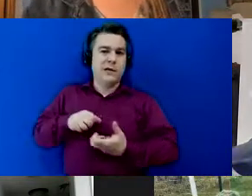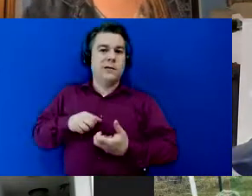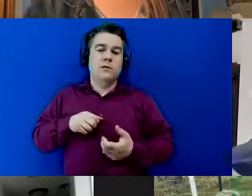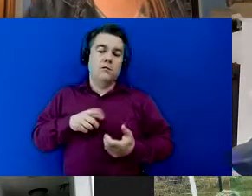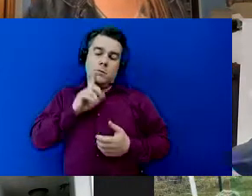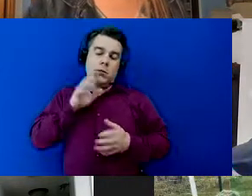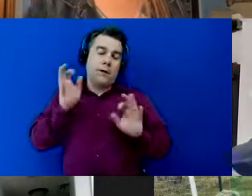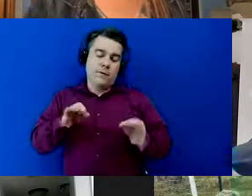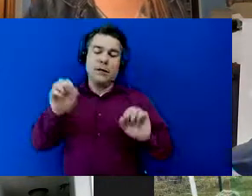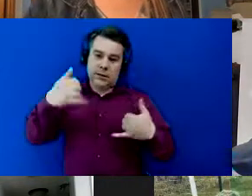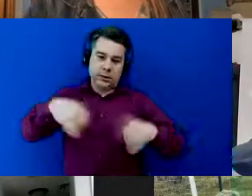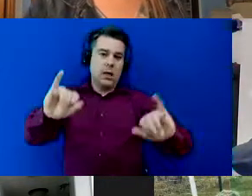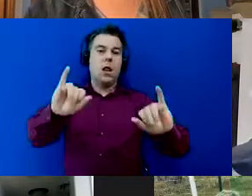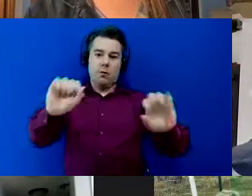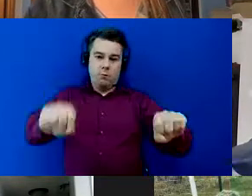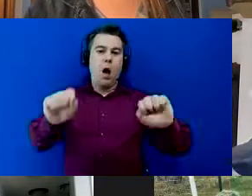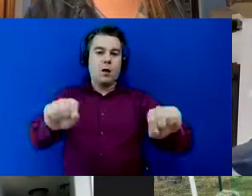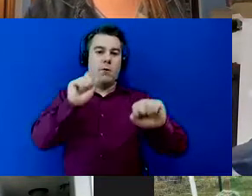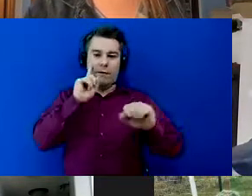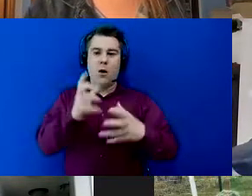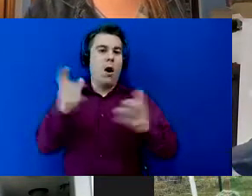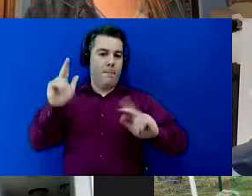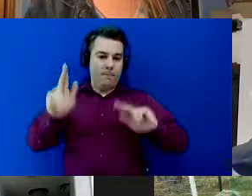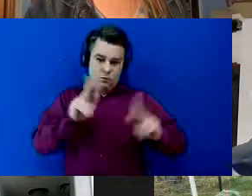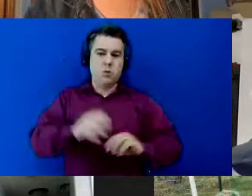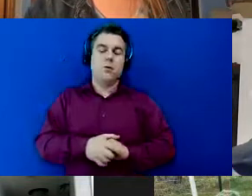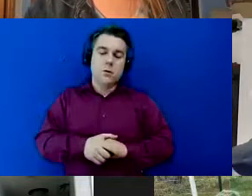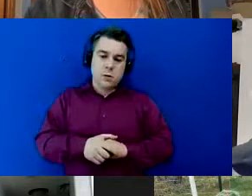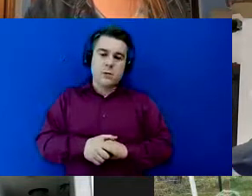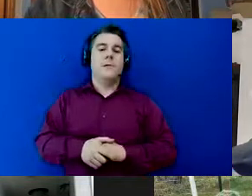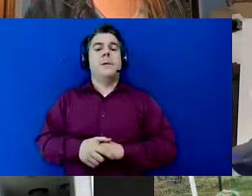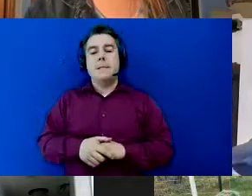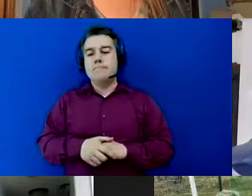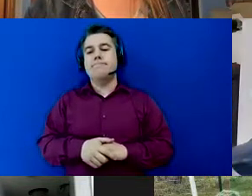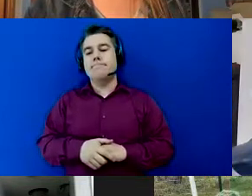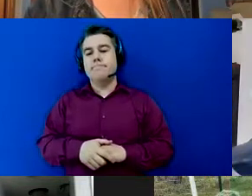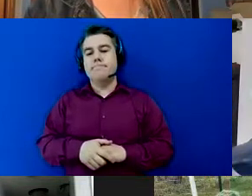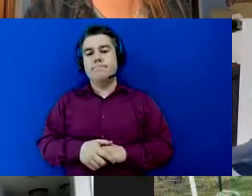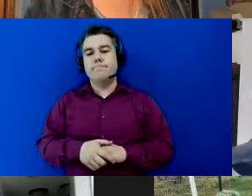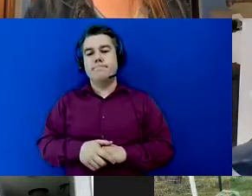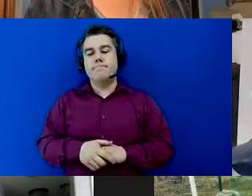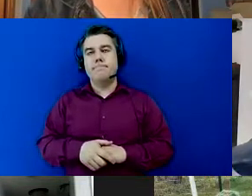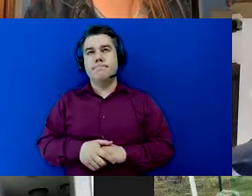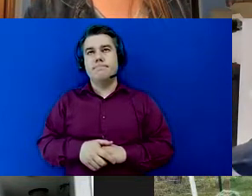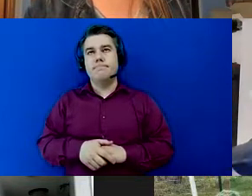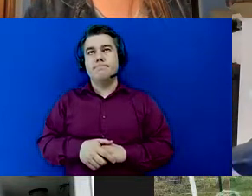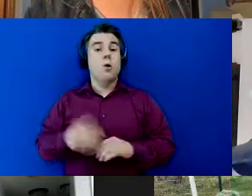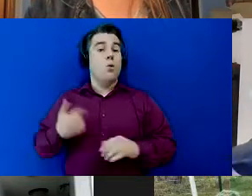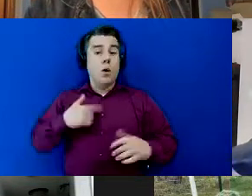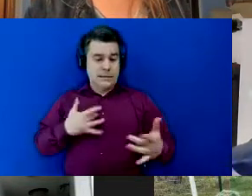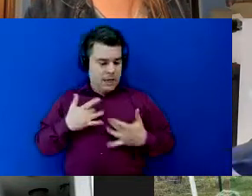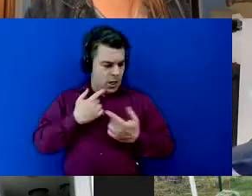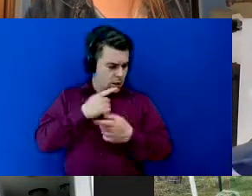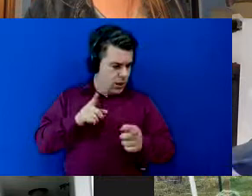it's still possible for a lot of people um we're excited to announce that the plexus